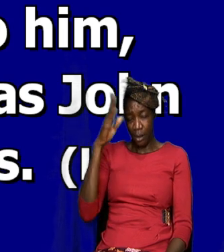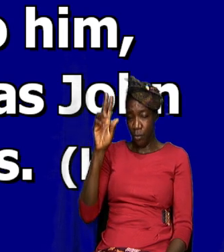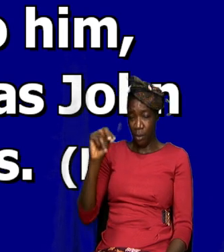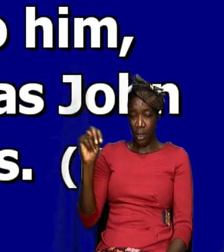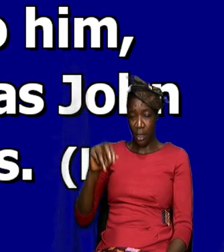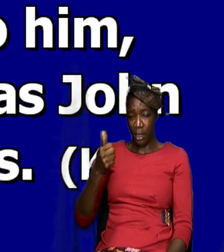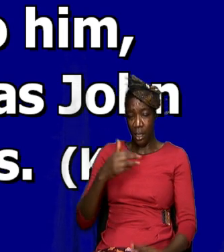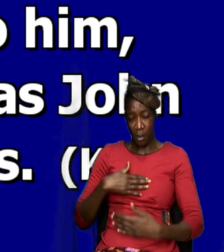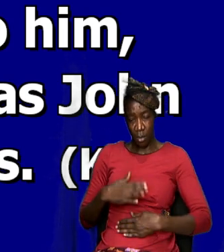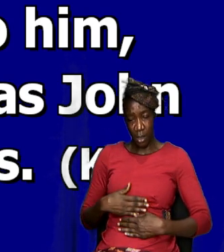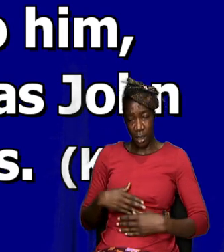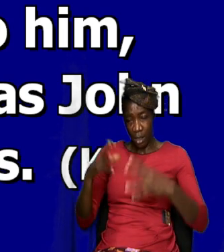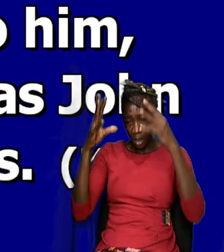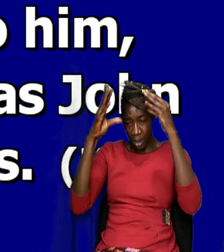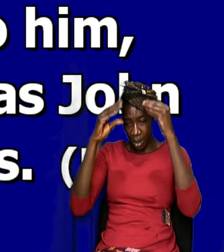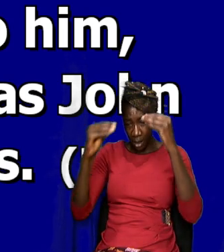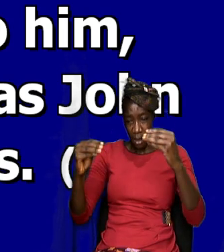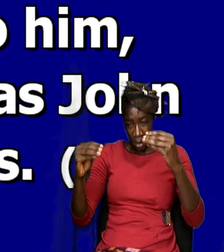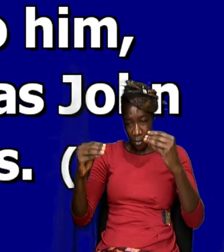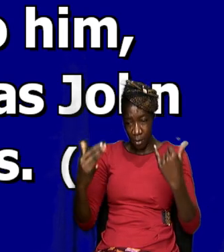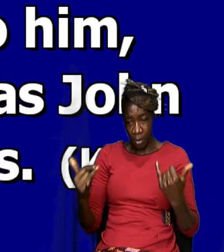to teach me how to pray